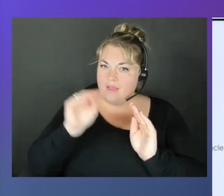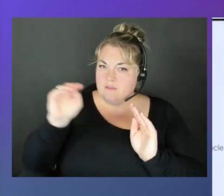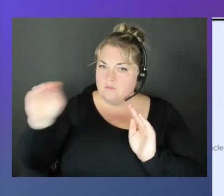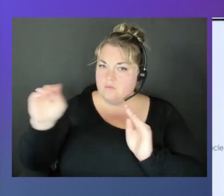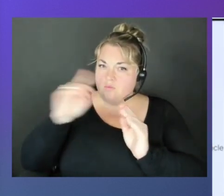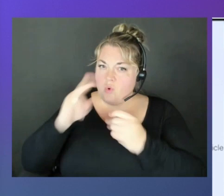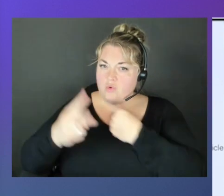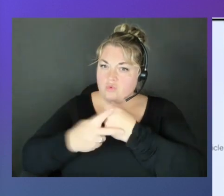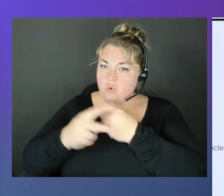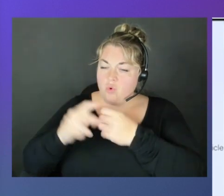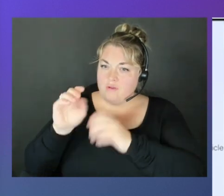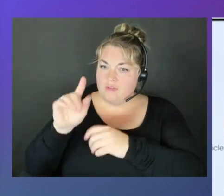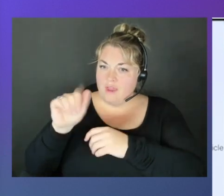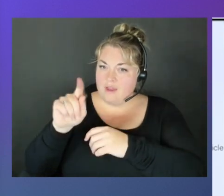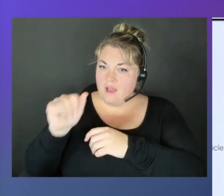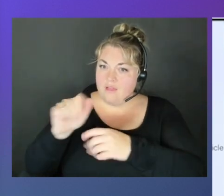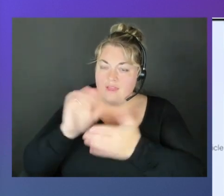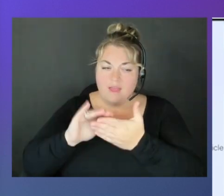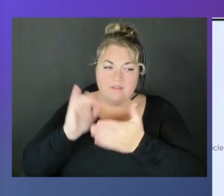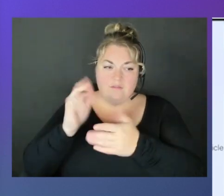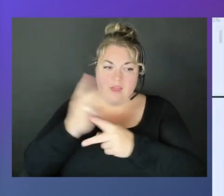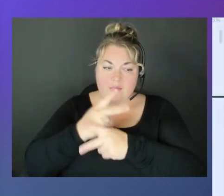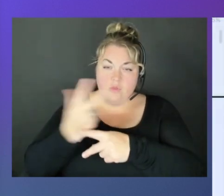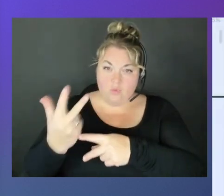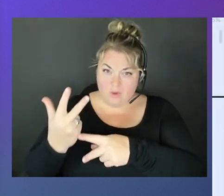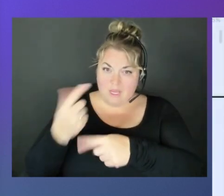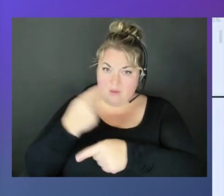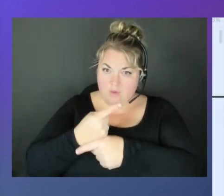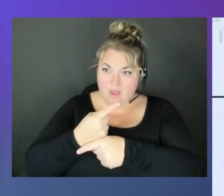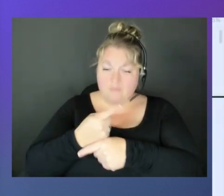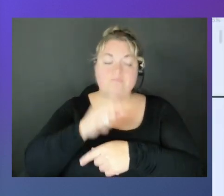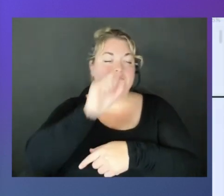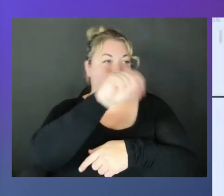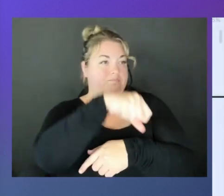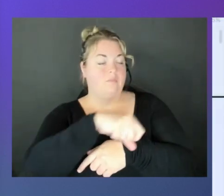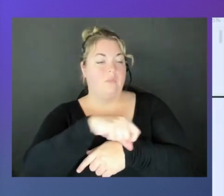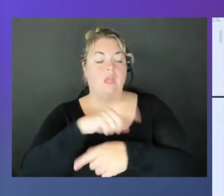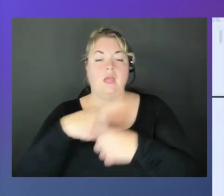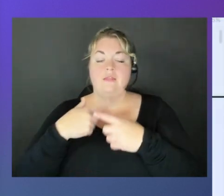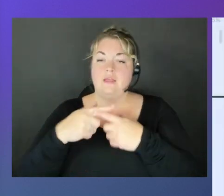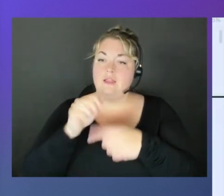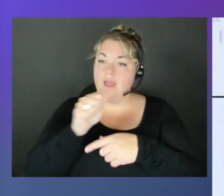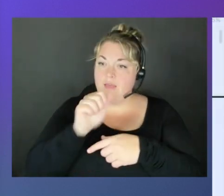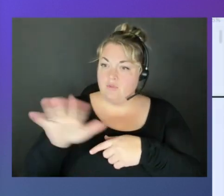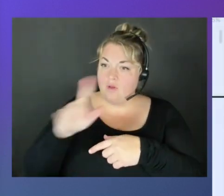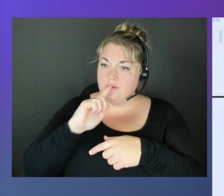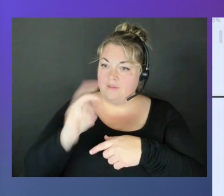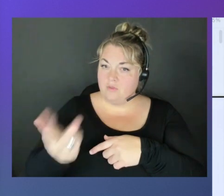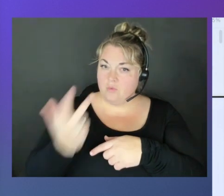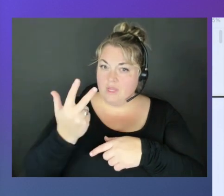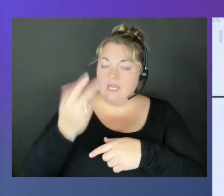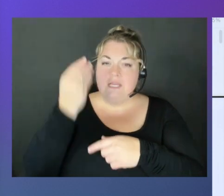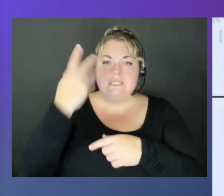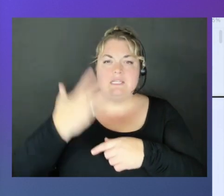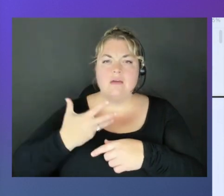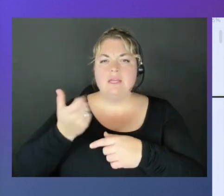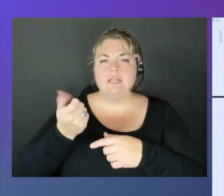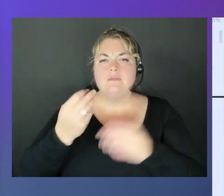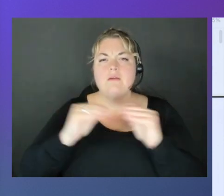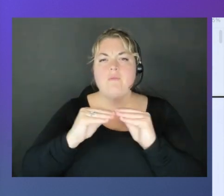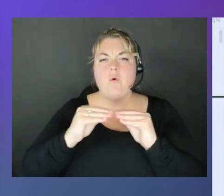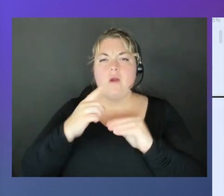Timestream, which is time series database, and Amazon S3. So can you tell me a little bit more